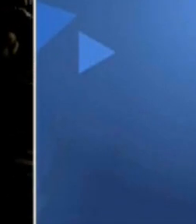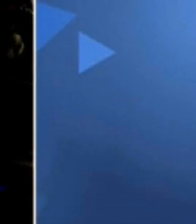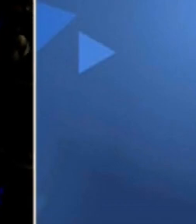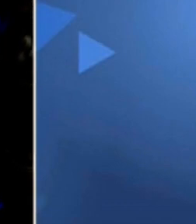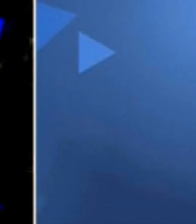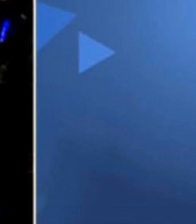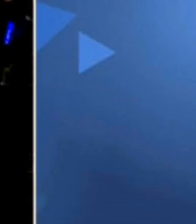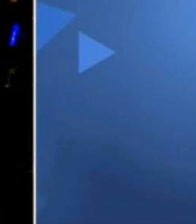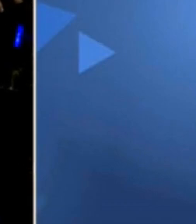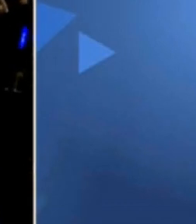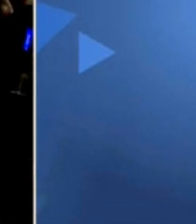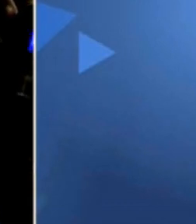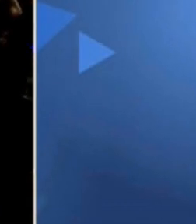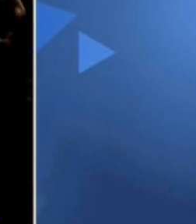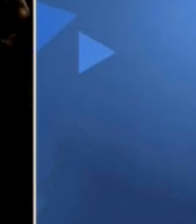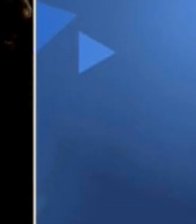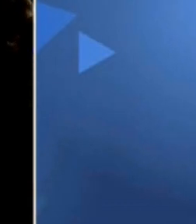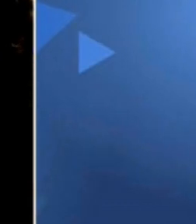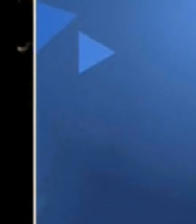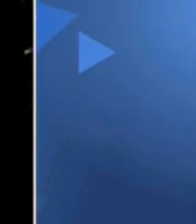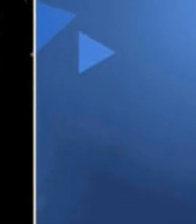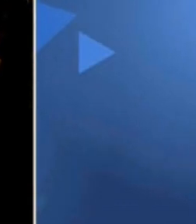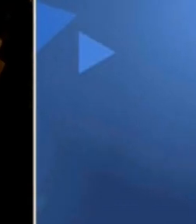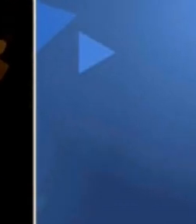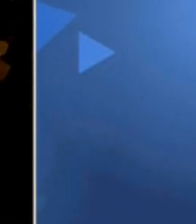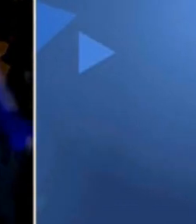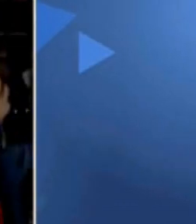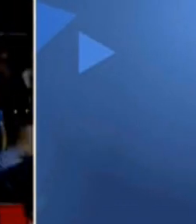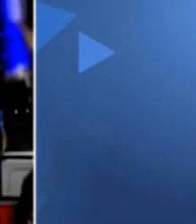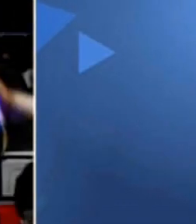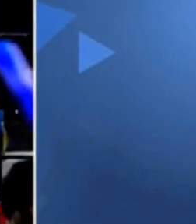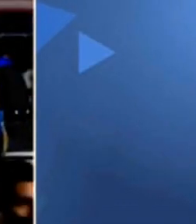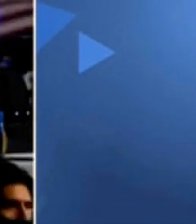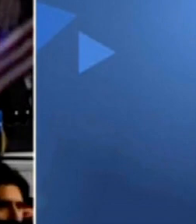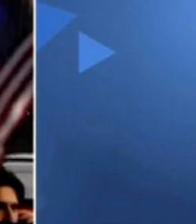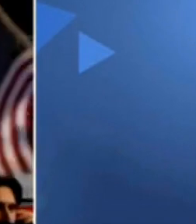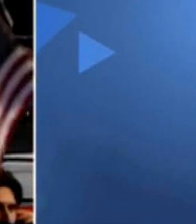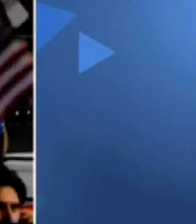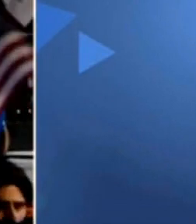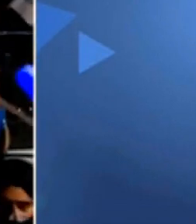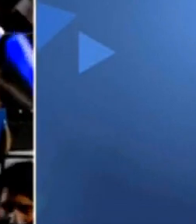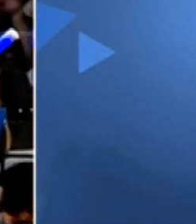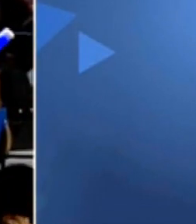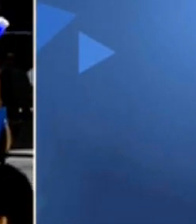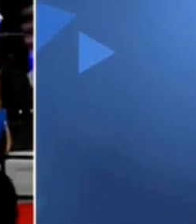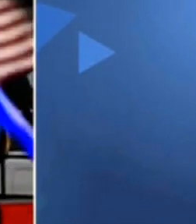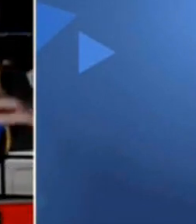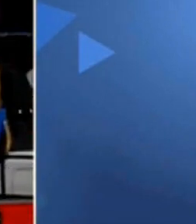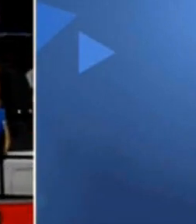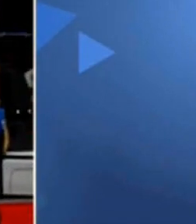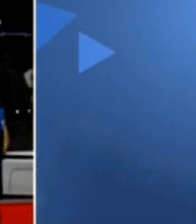message, particularly to young women, girls all over the world. In some countries,